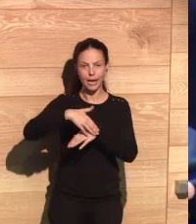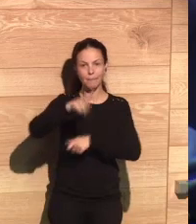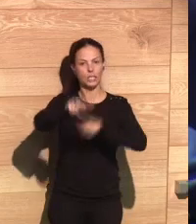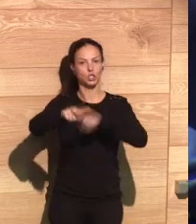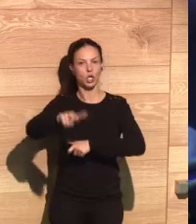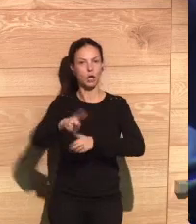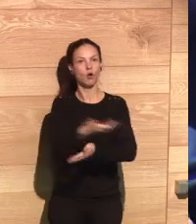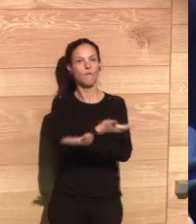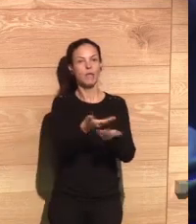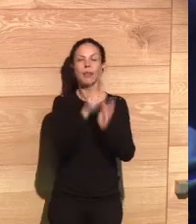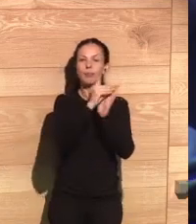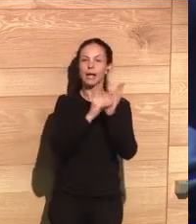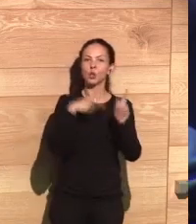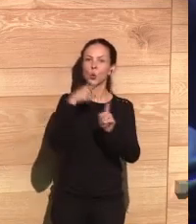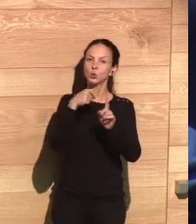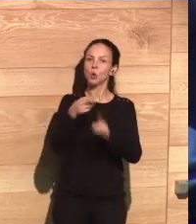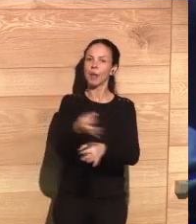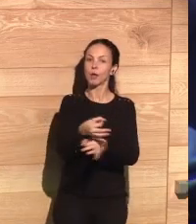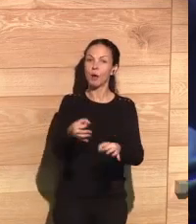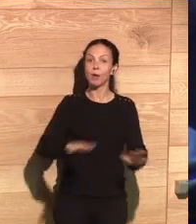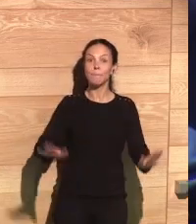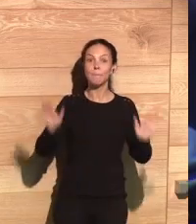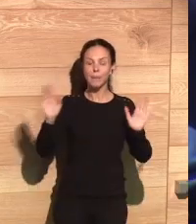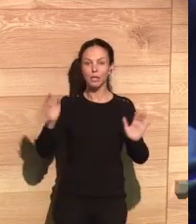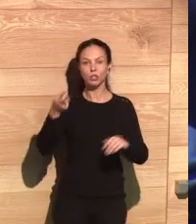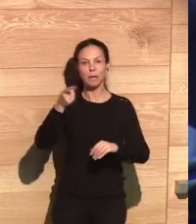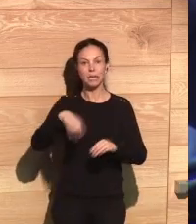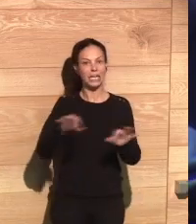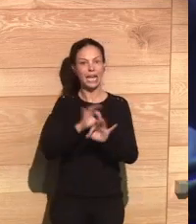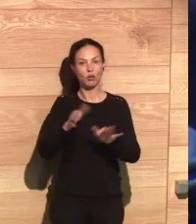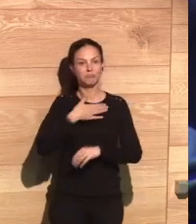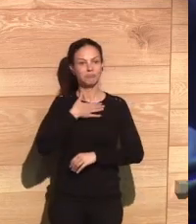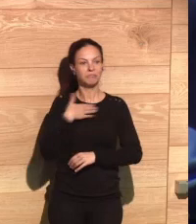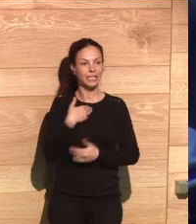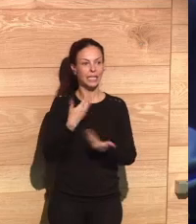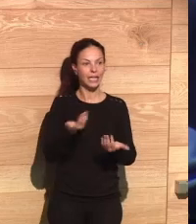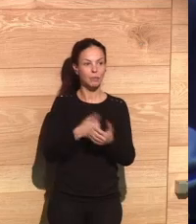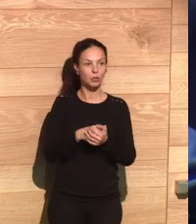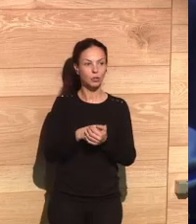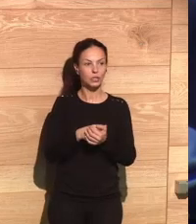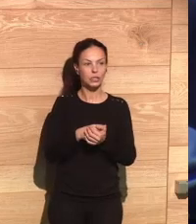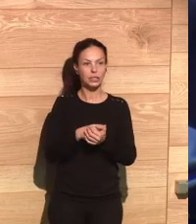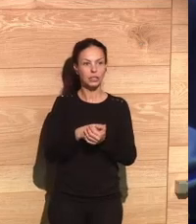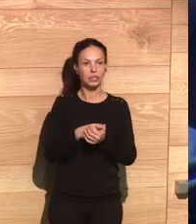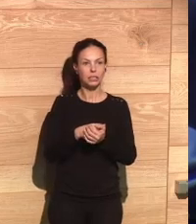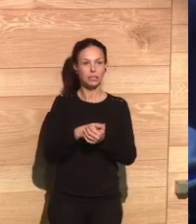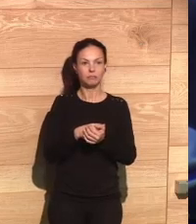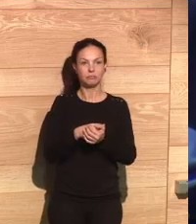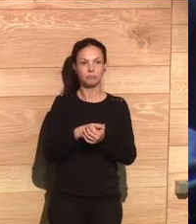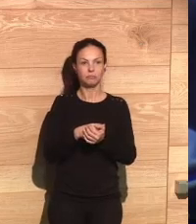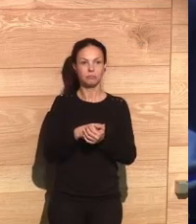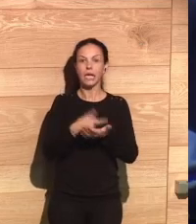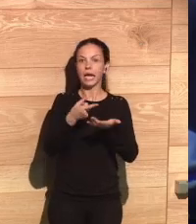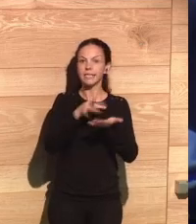trust that we are using their data in an appropriate manner. But at the same time, we